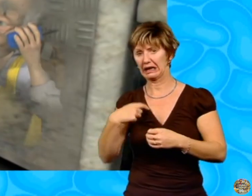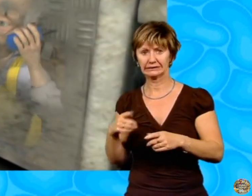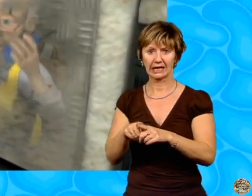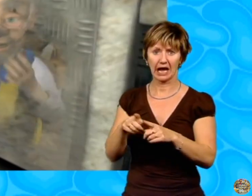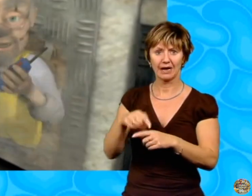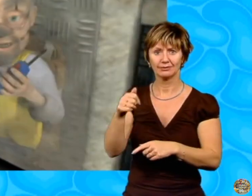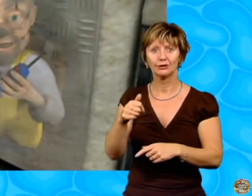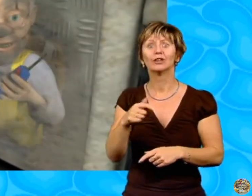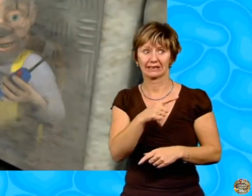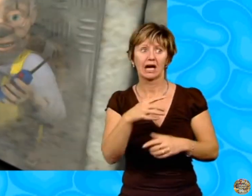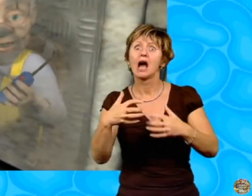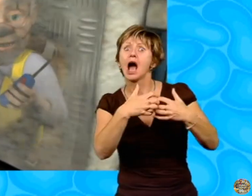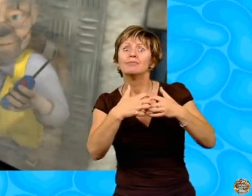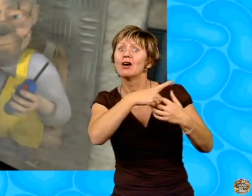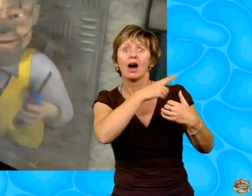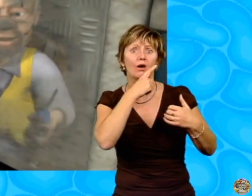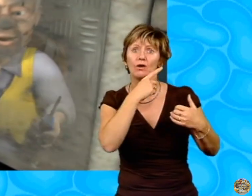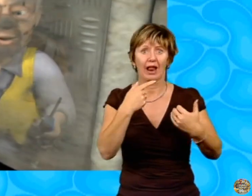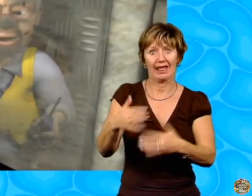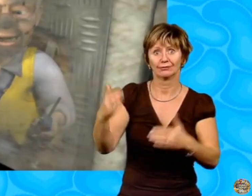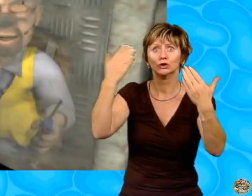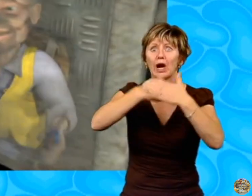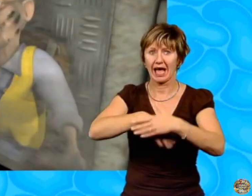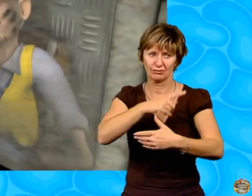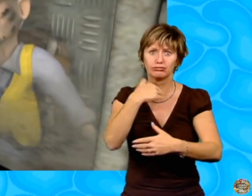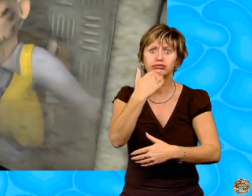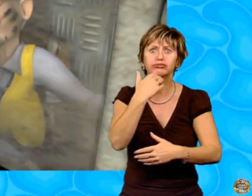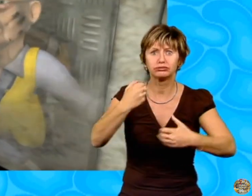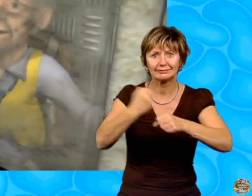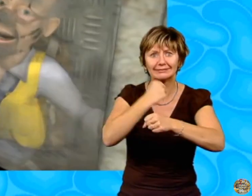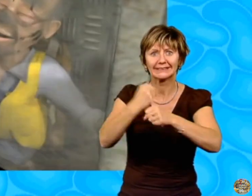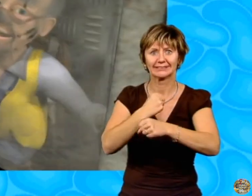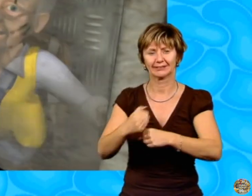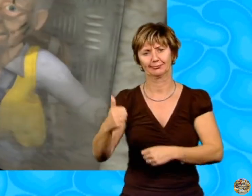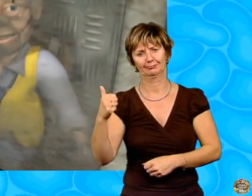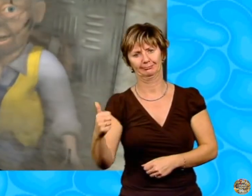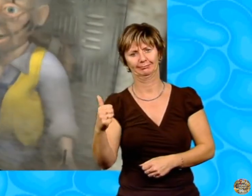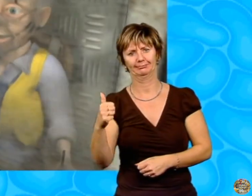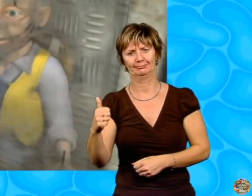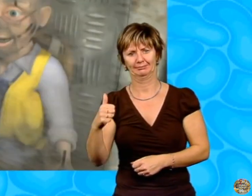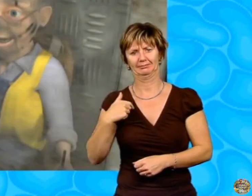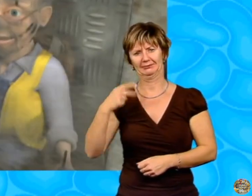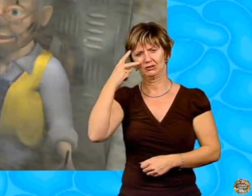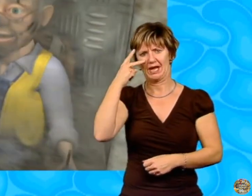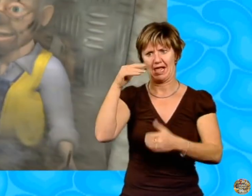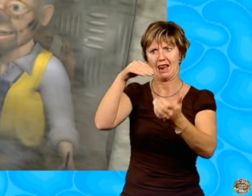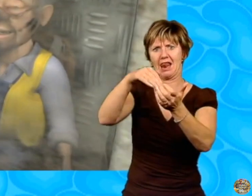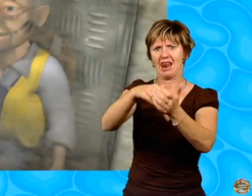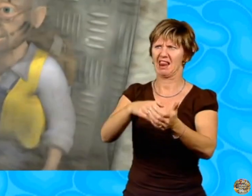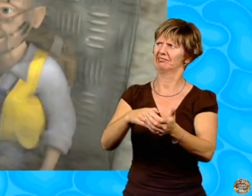so you'll have plenty of time. Mr Rails, international artist. How about that?